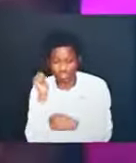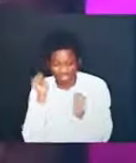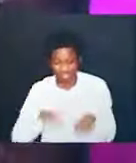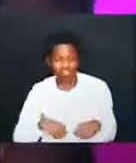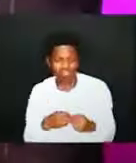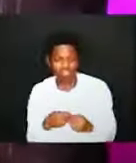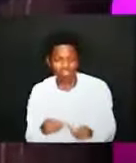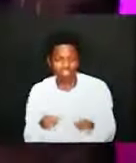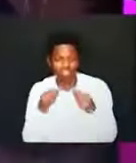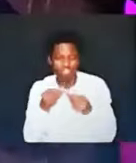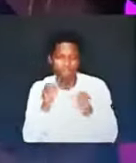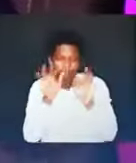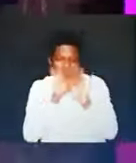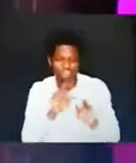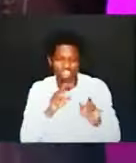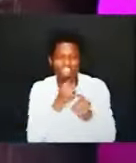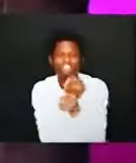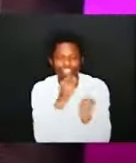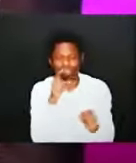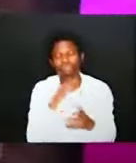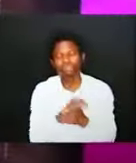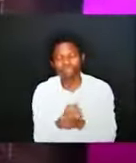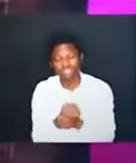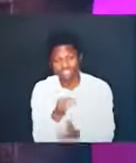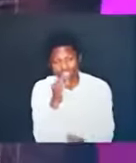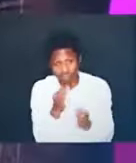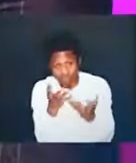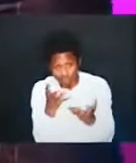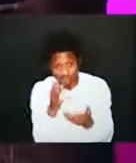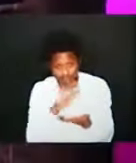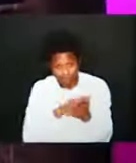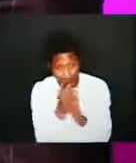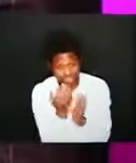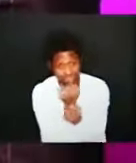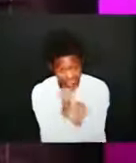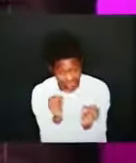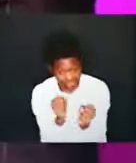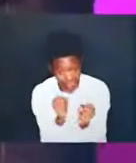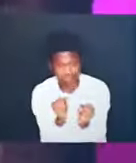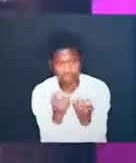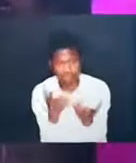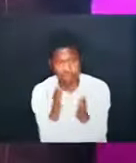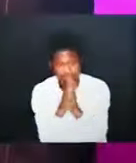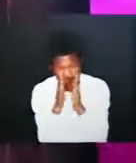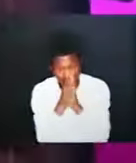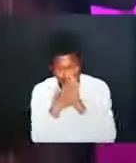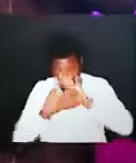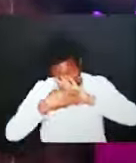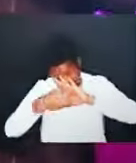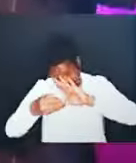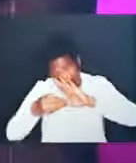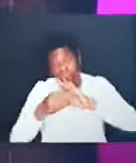to be saved I want you to repeat this prayer after me